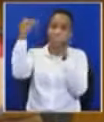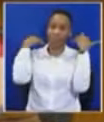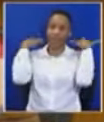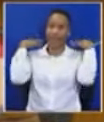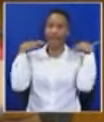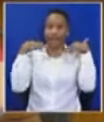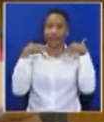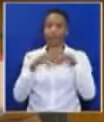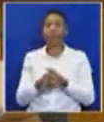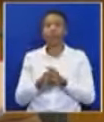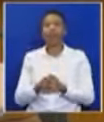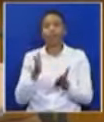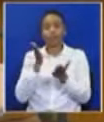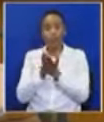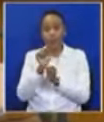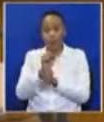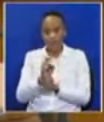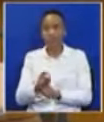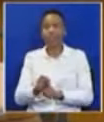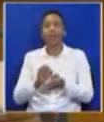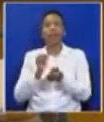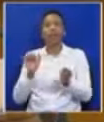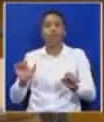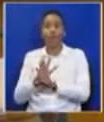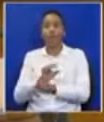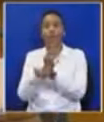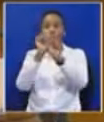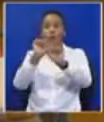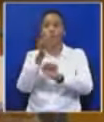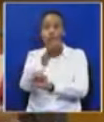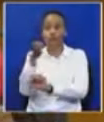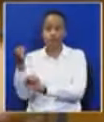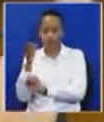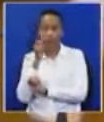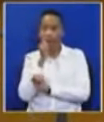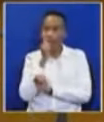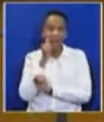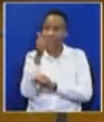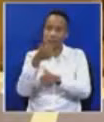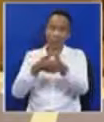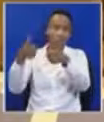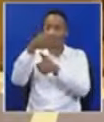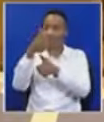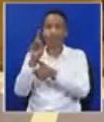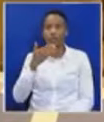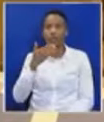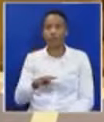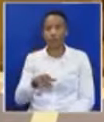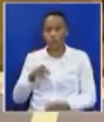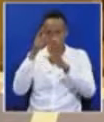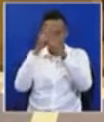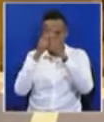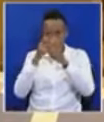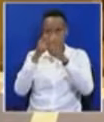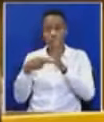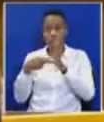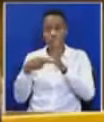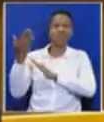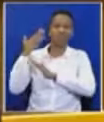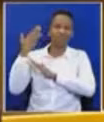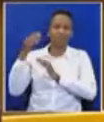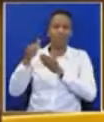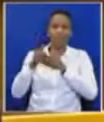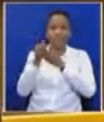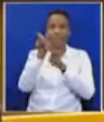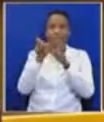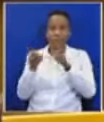show complete freedom from patriarchy and oppression, we leave no woman behind. Thank you. Honorable House